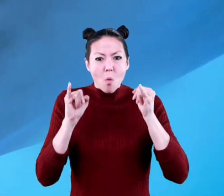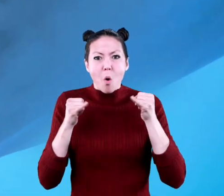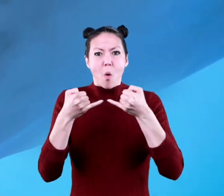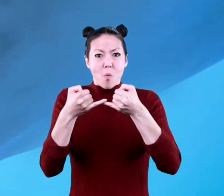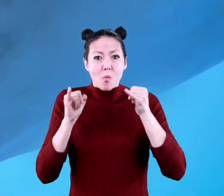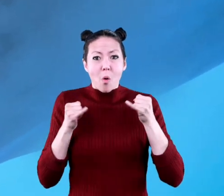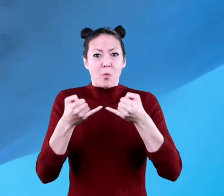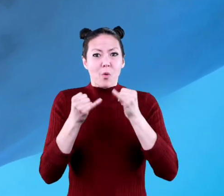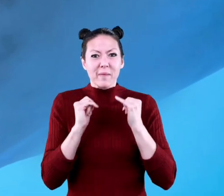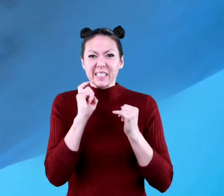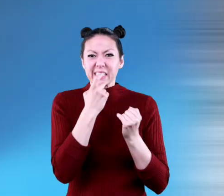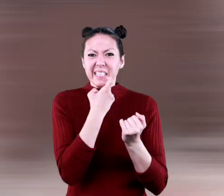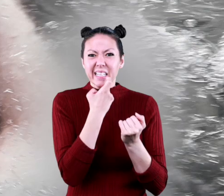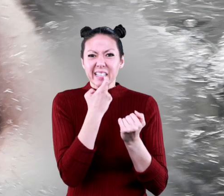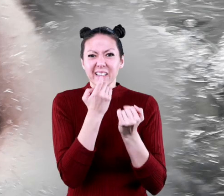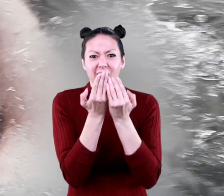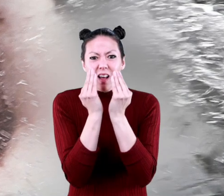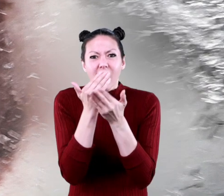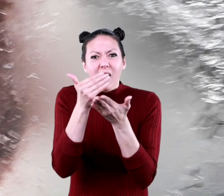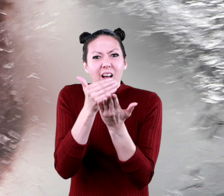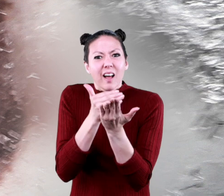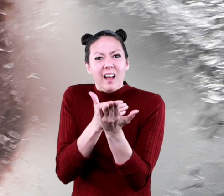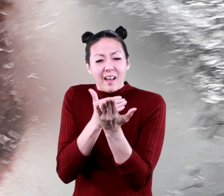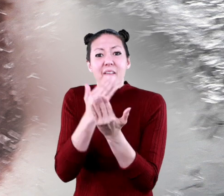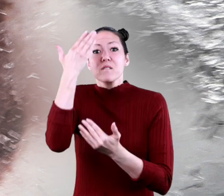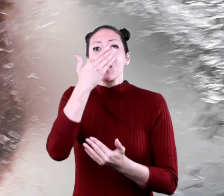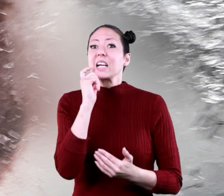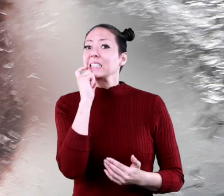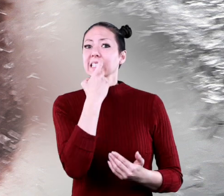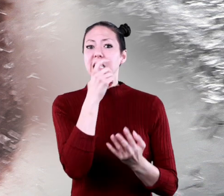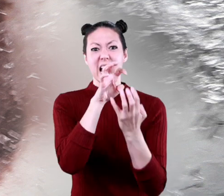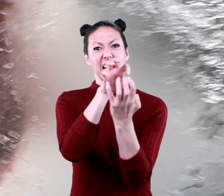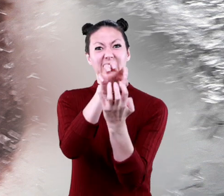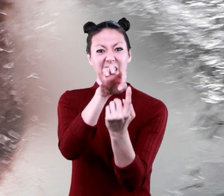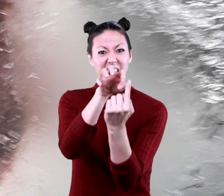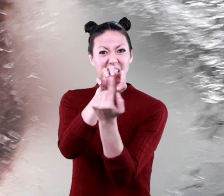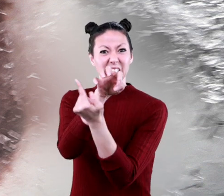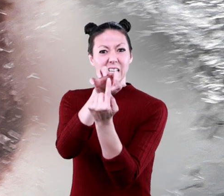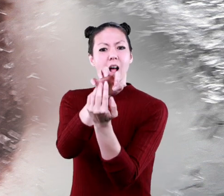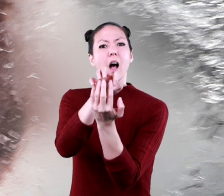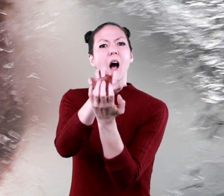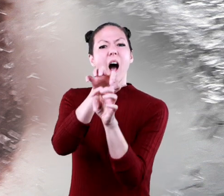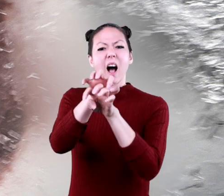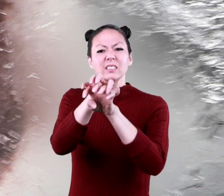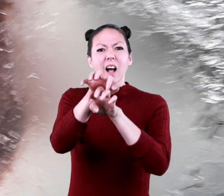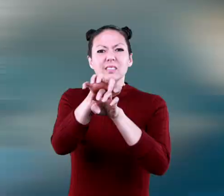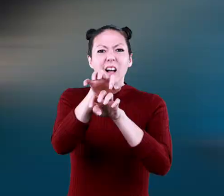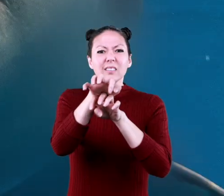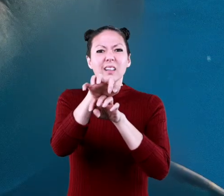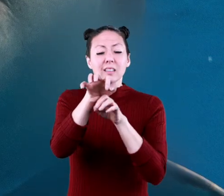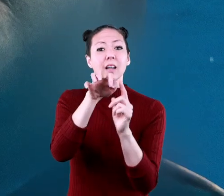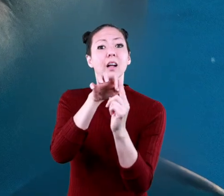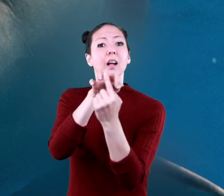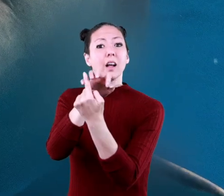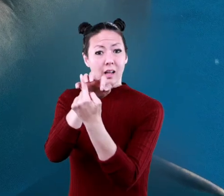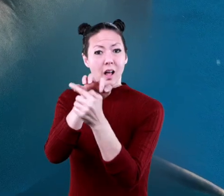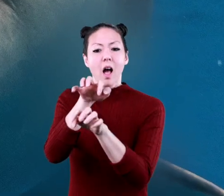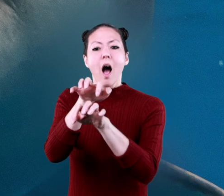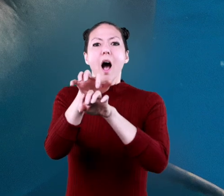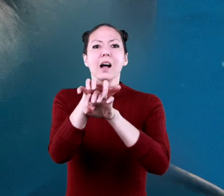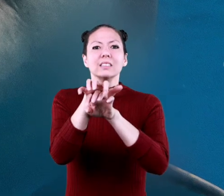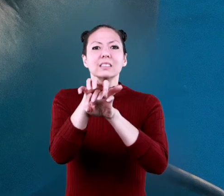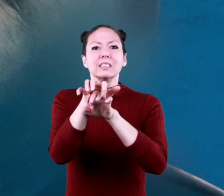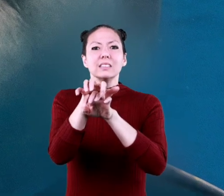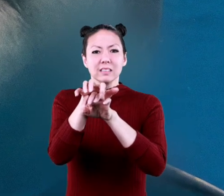rows of teeth. The teeth at the front of their mouths are the biggest and sharpest. Each row behind